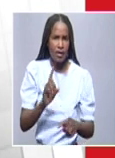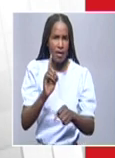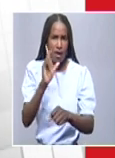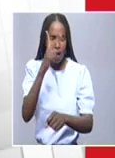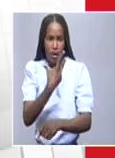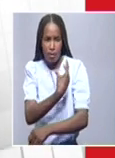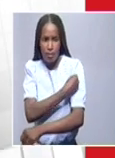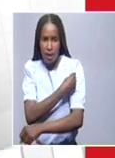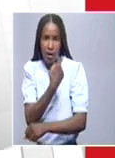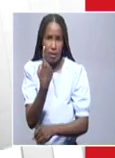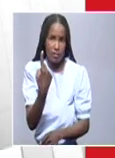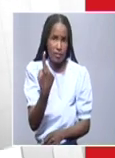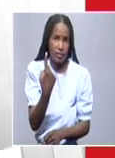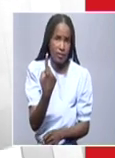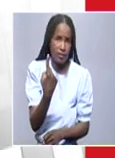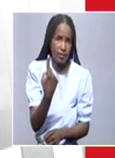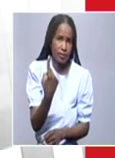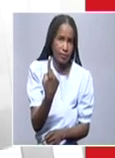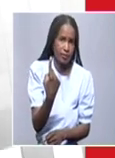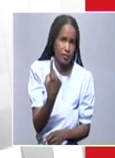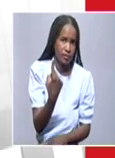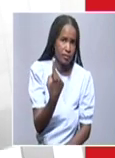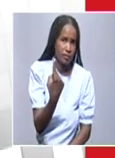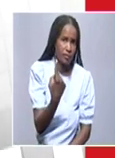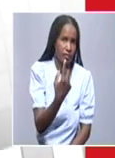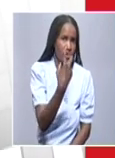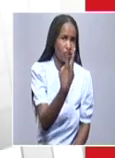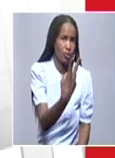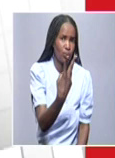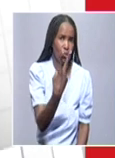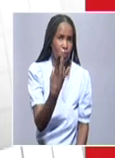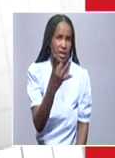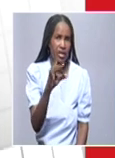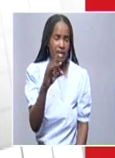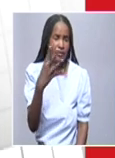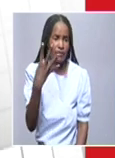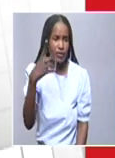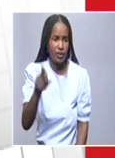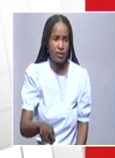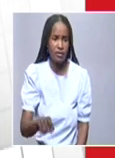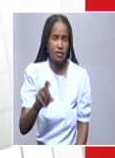vaccine has been administered to 284,101.